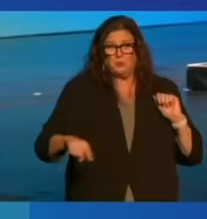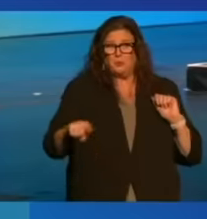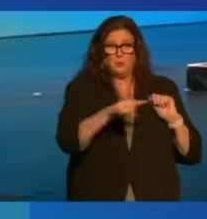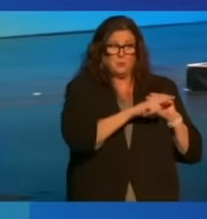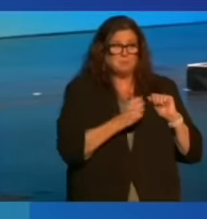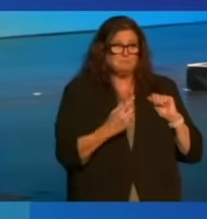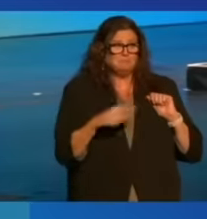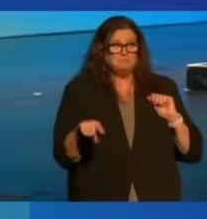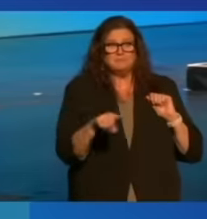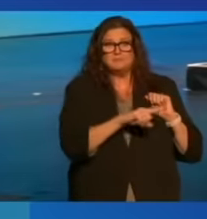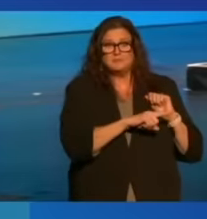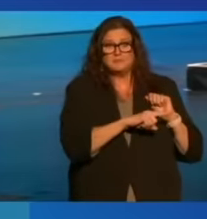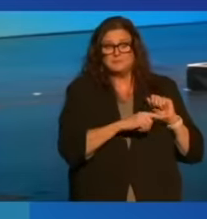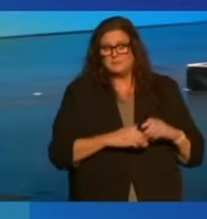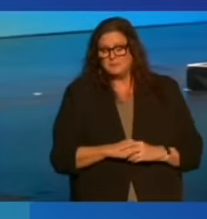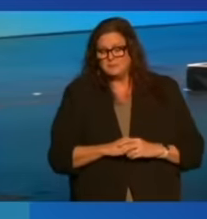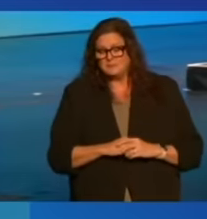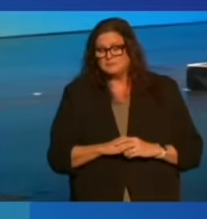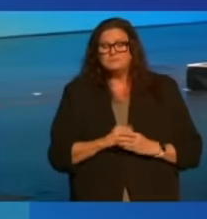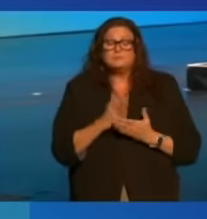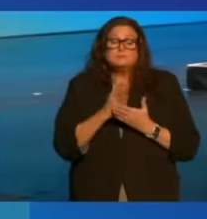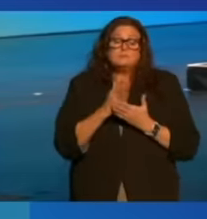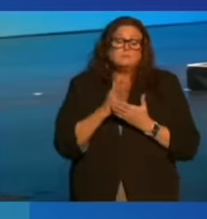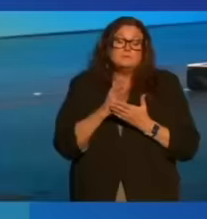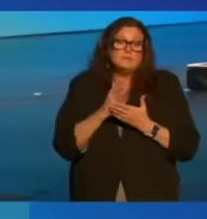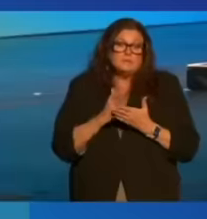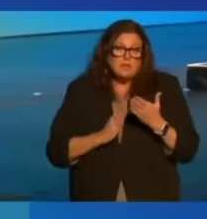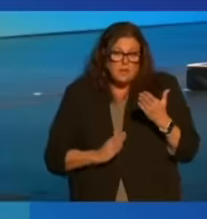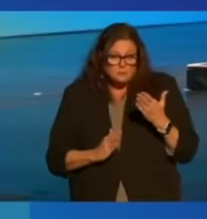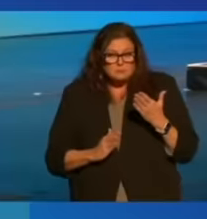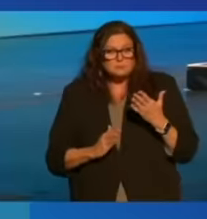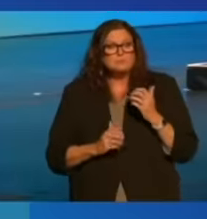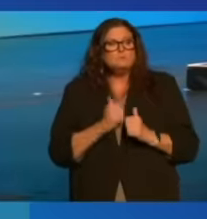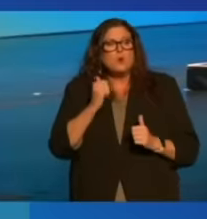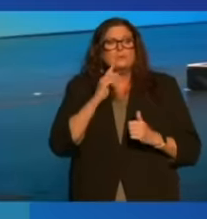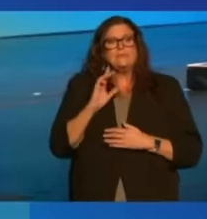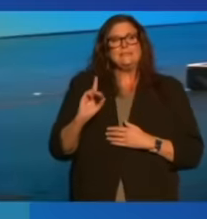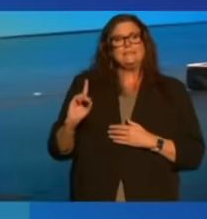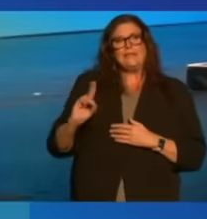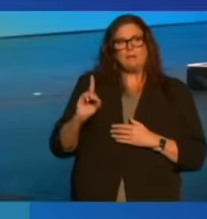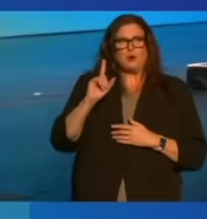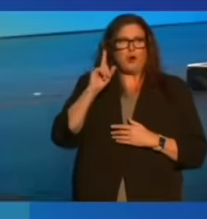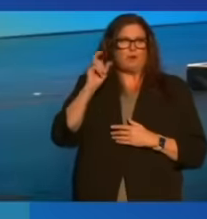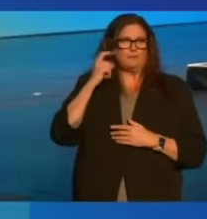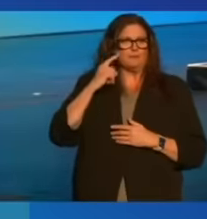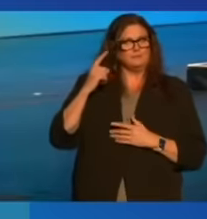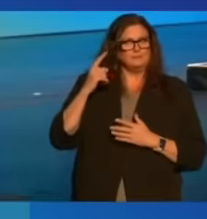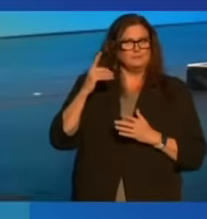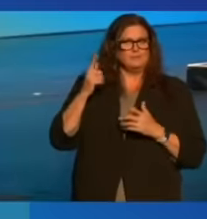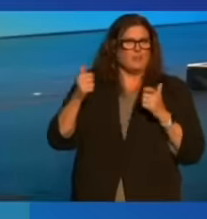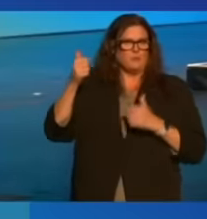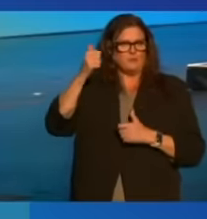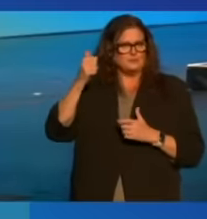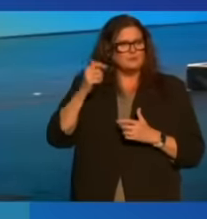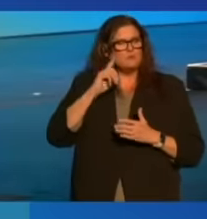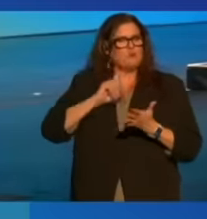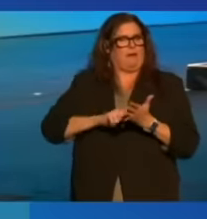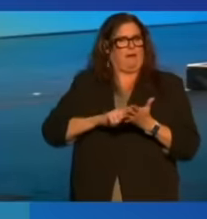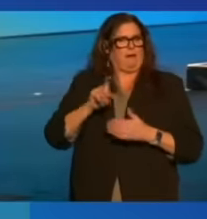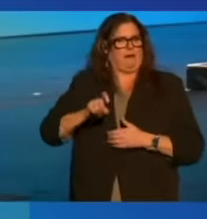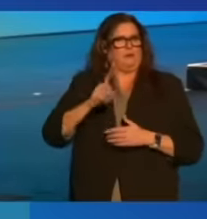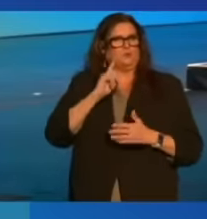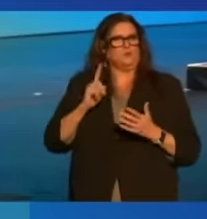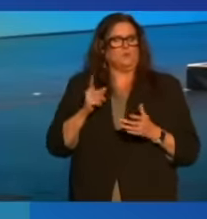some mostly democratic governments began to recognize the need to